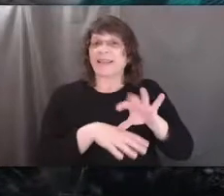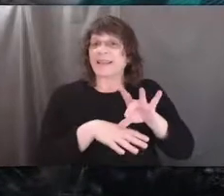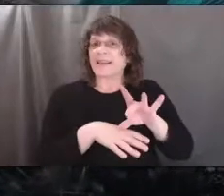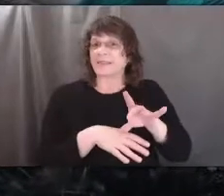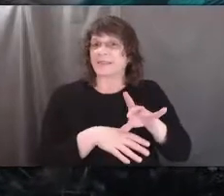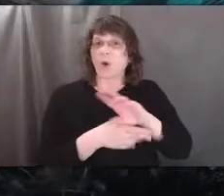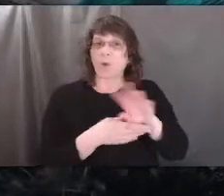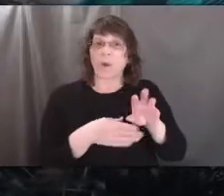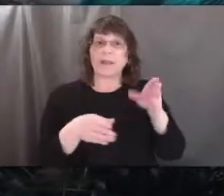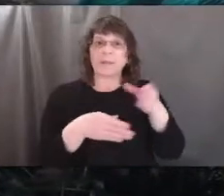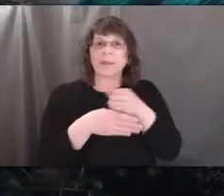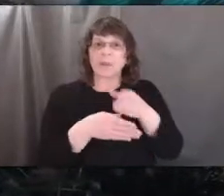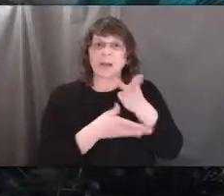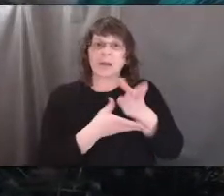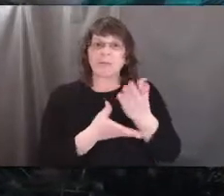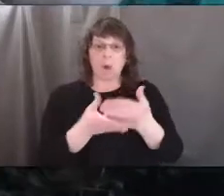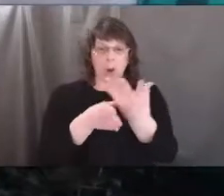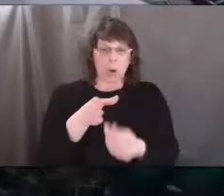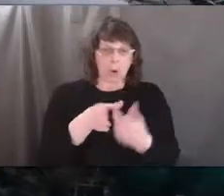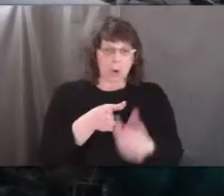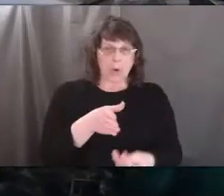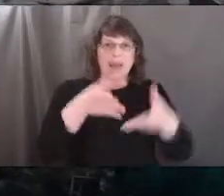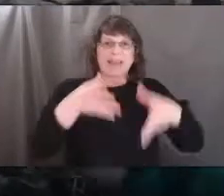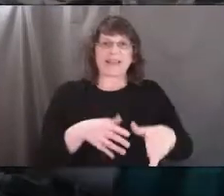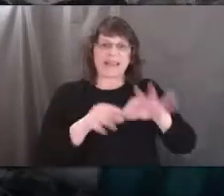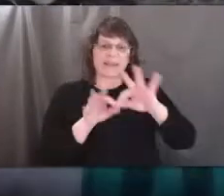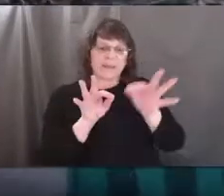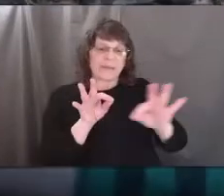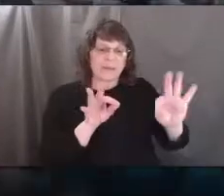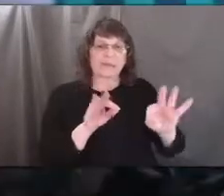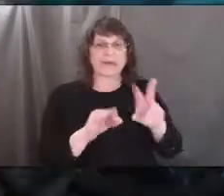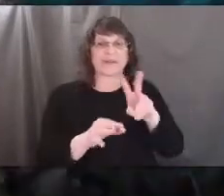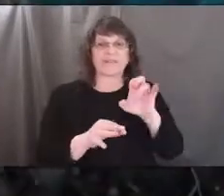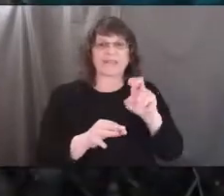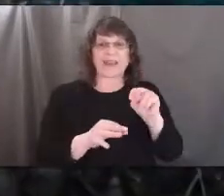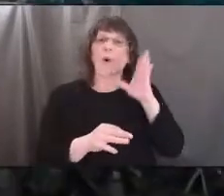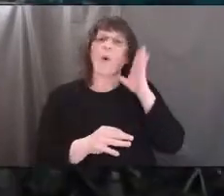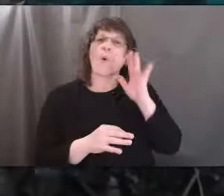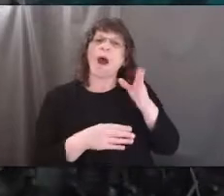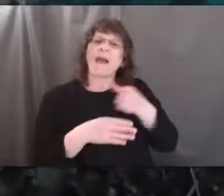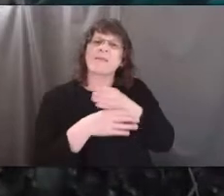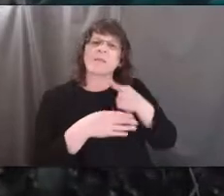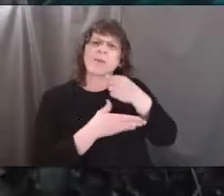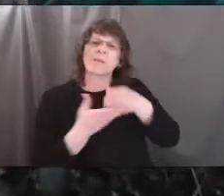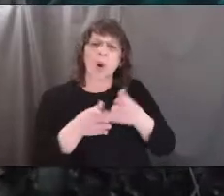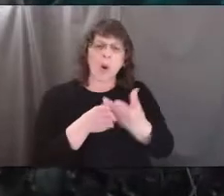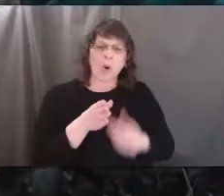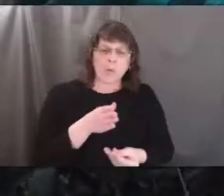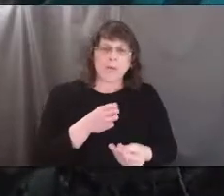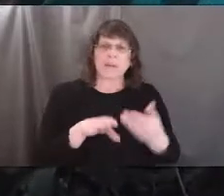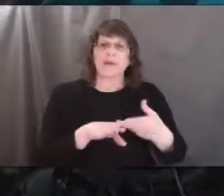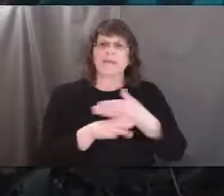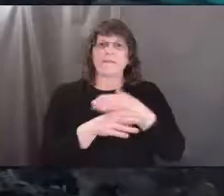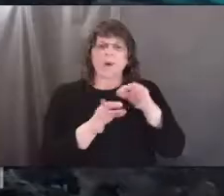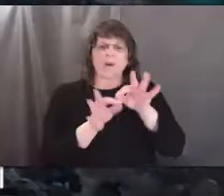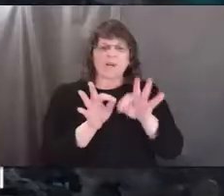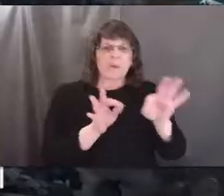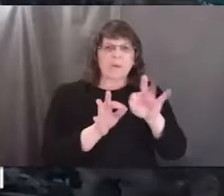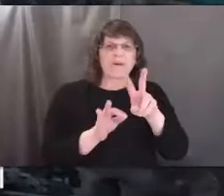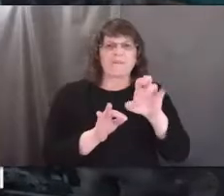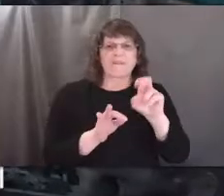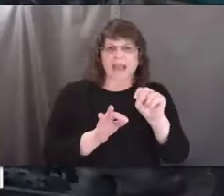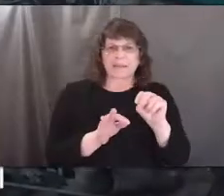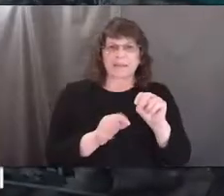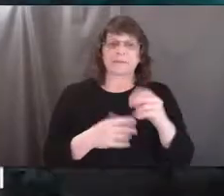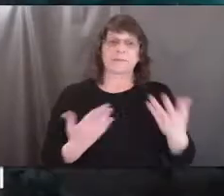part has been decomposed, leaving the veins. Any idea why the fleshy part would decompose before the veins in a leaf? Right